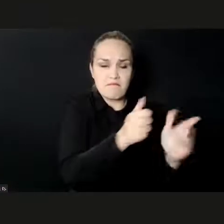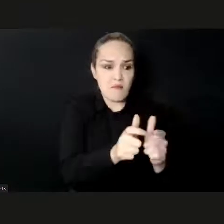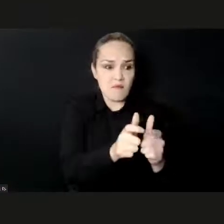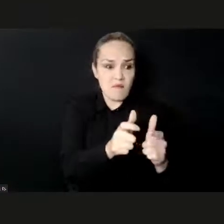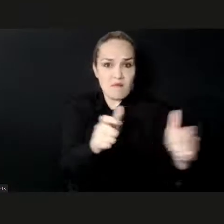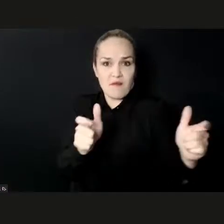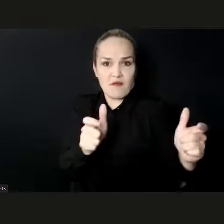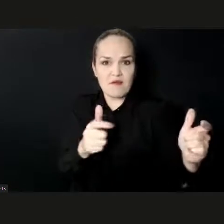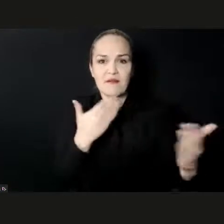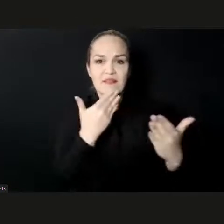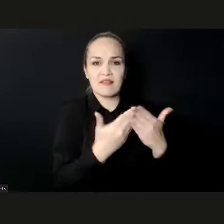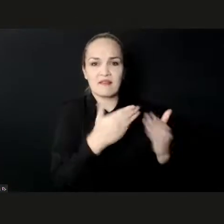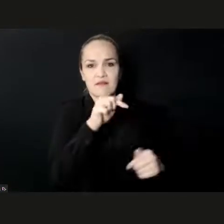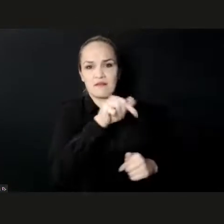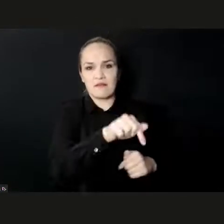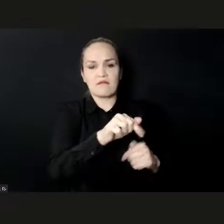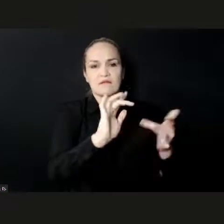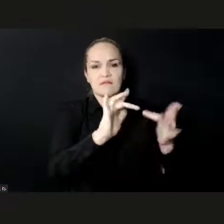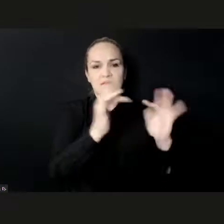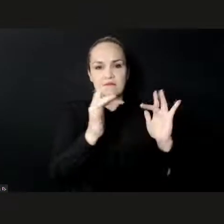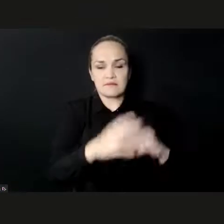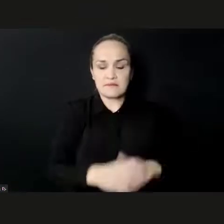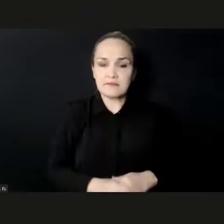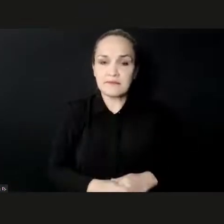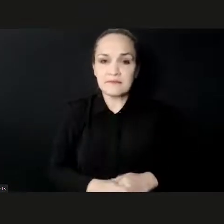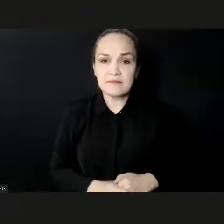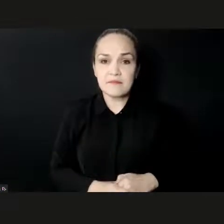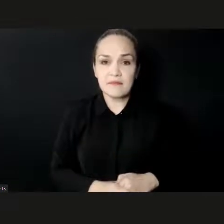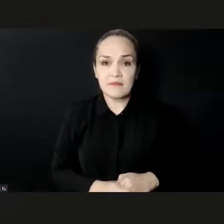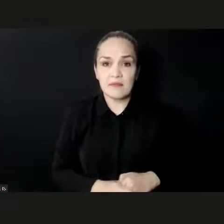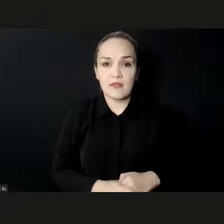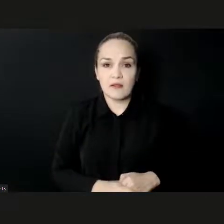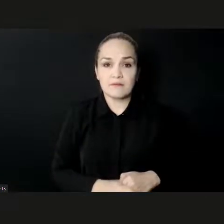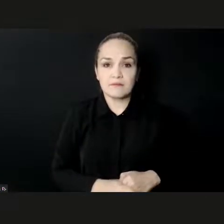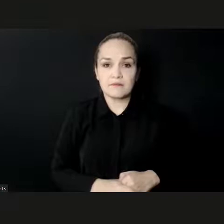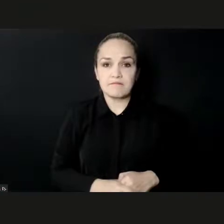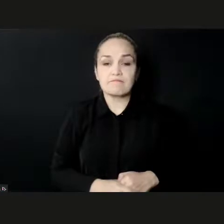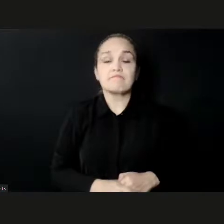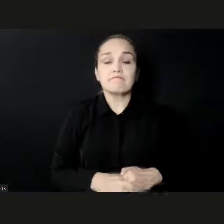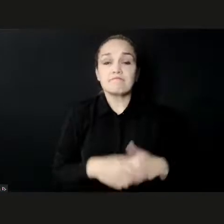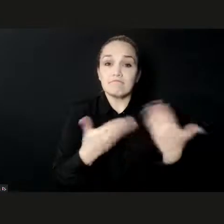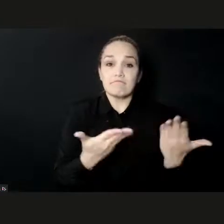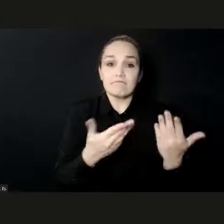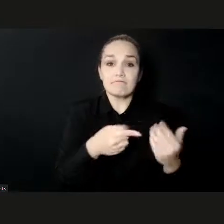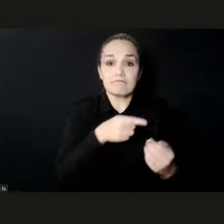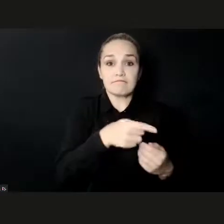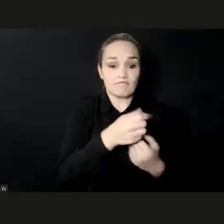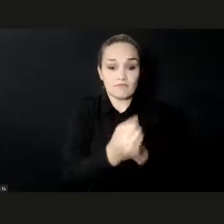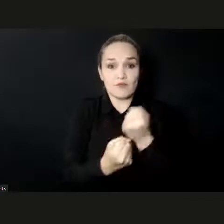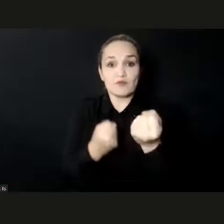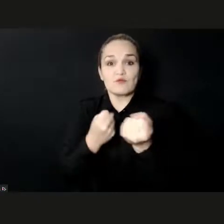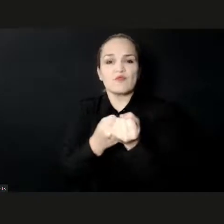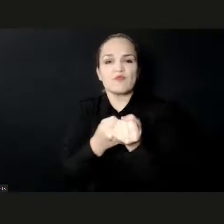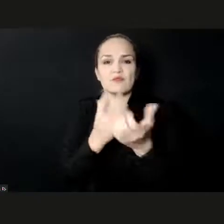has contributed towards inclusive recovery from the COVID-19 crisis.